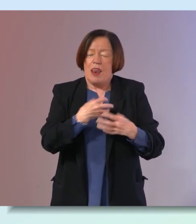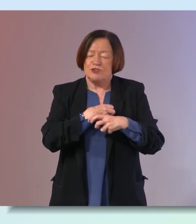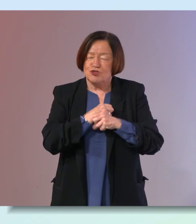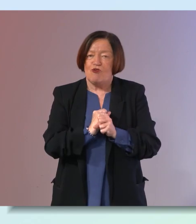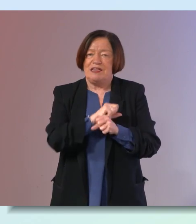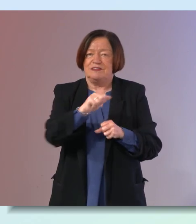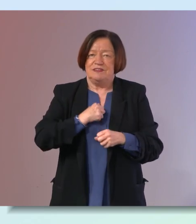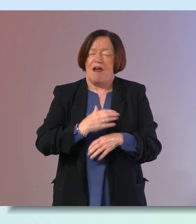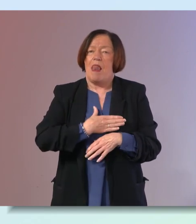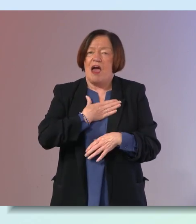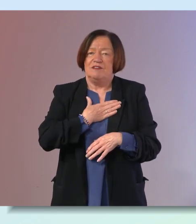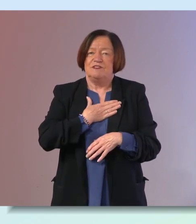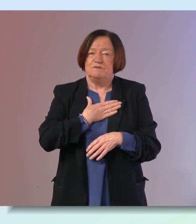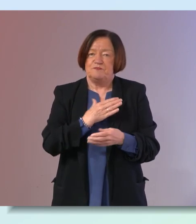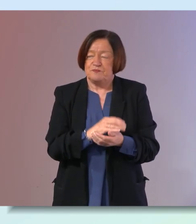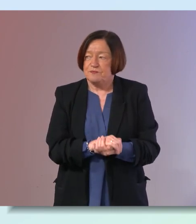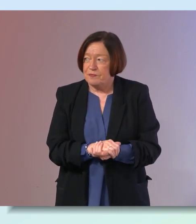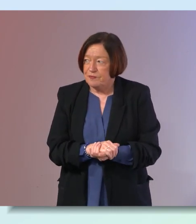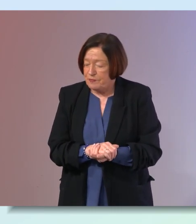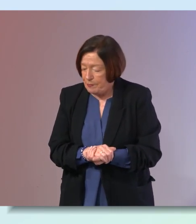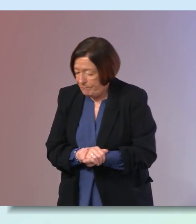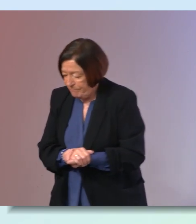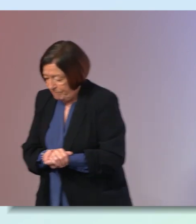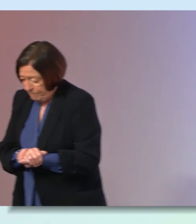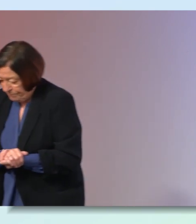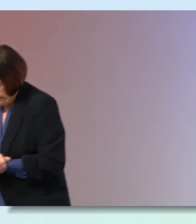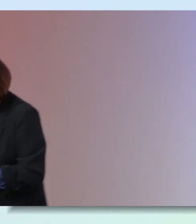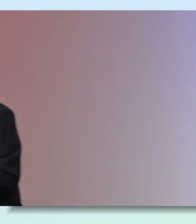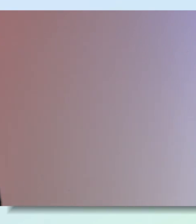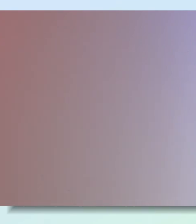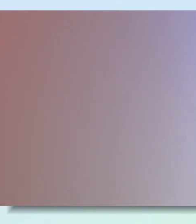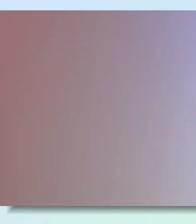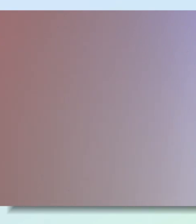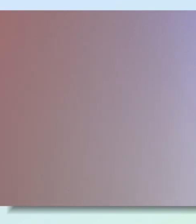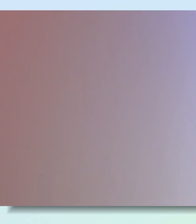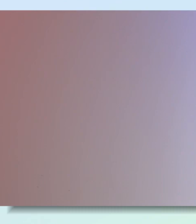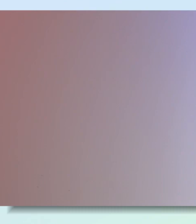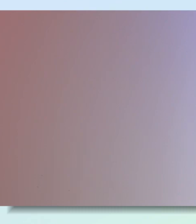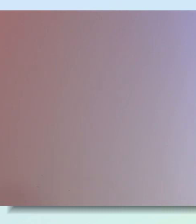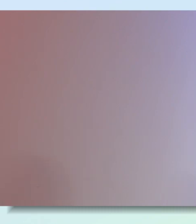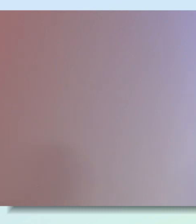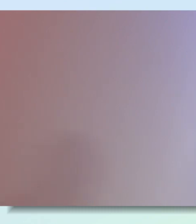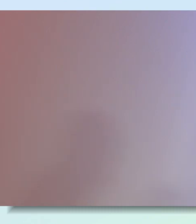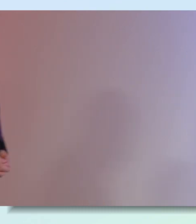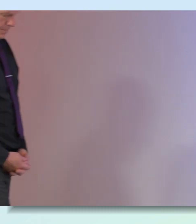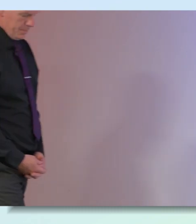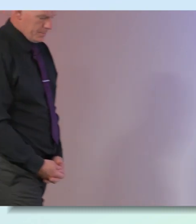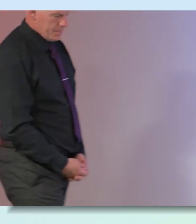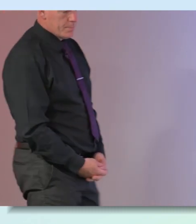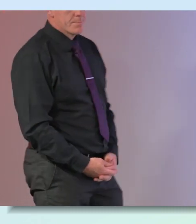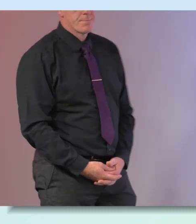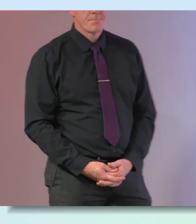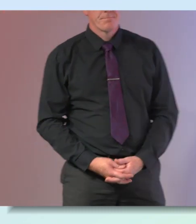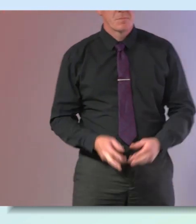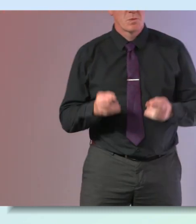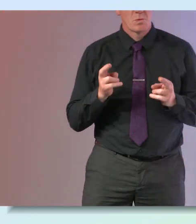into our lives at a certain point i think it can i think one you're right in saying like it feels like we've just started talking about it